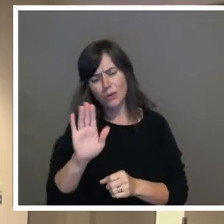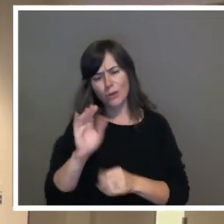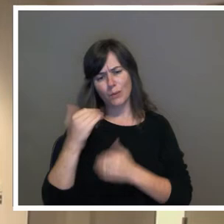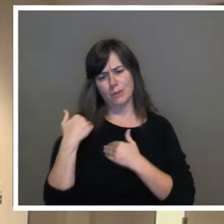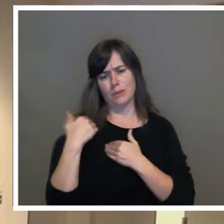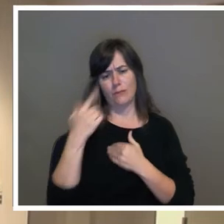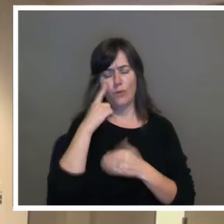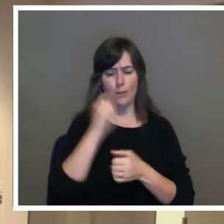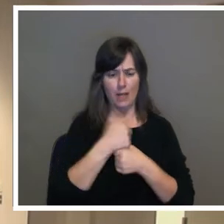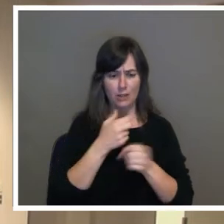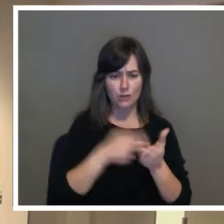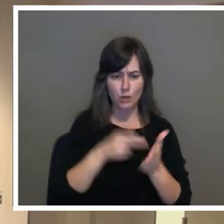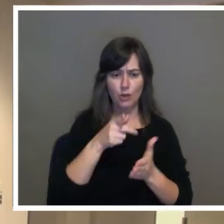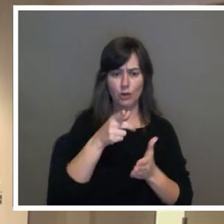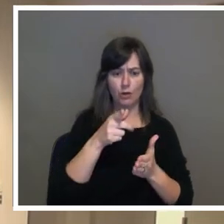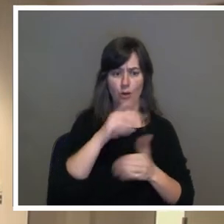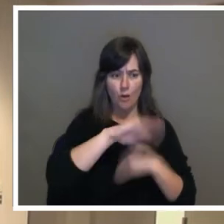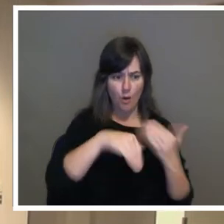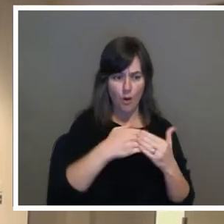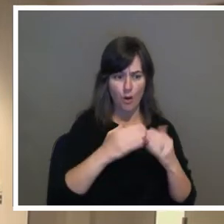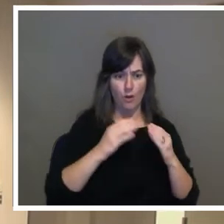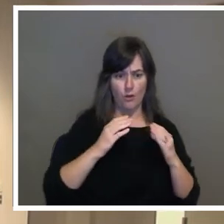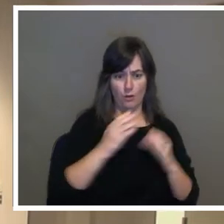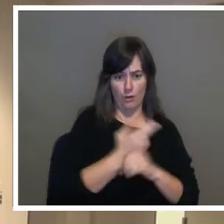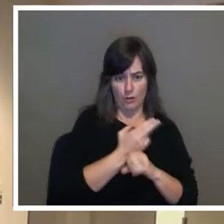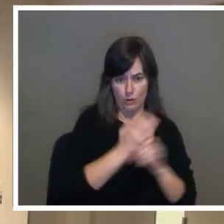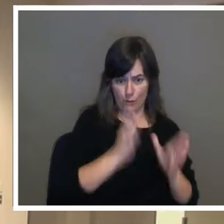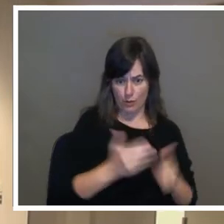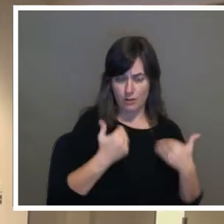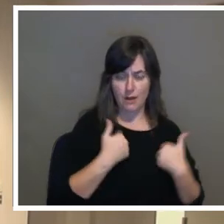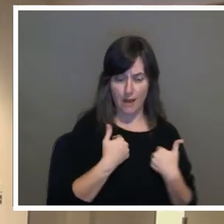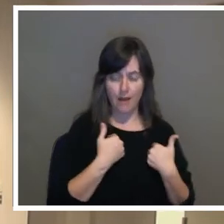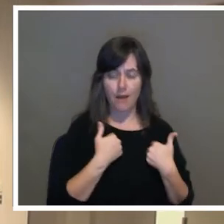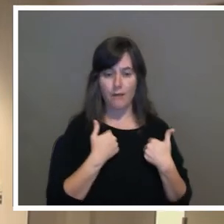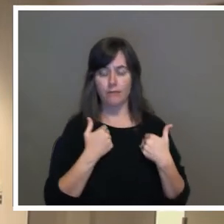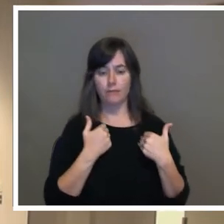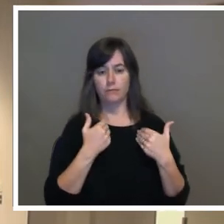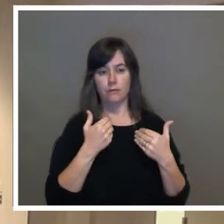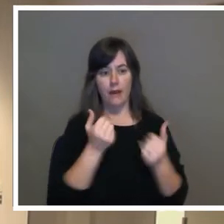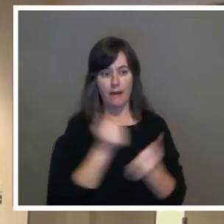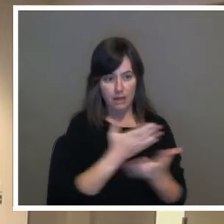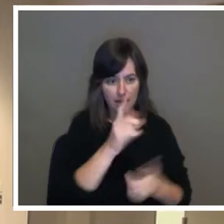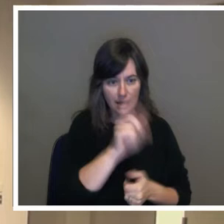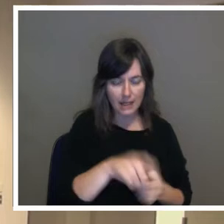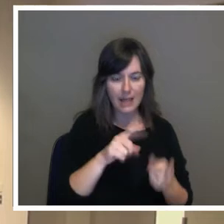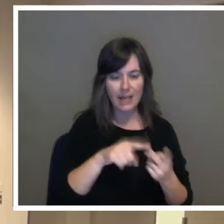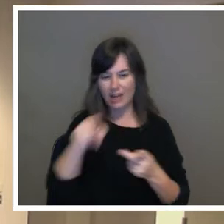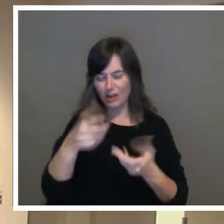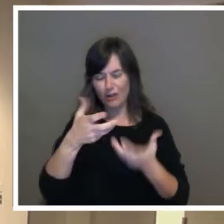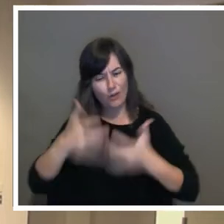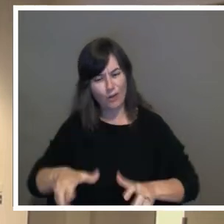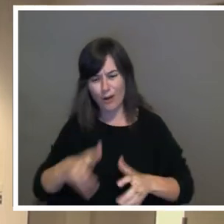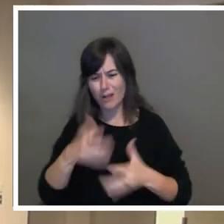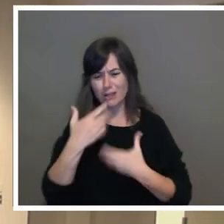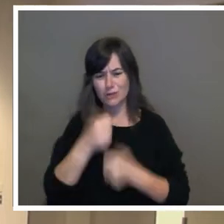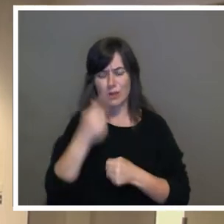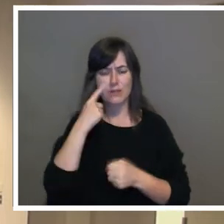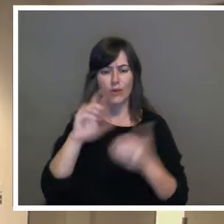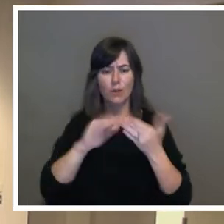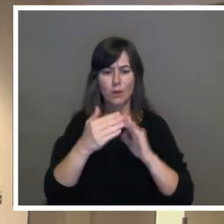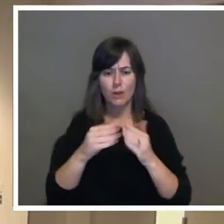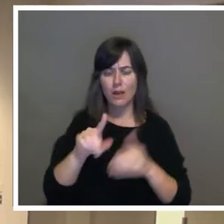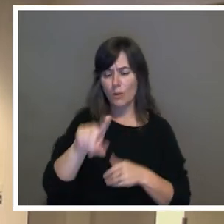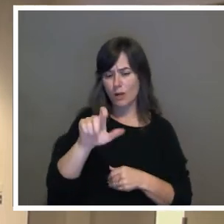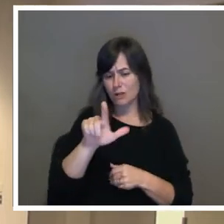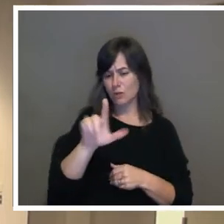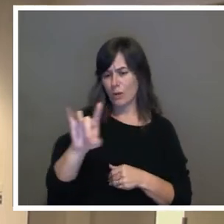themselves above board you all have lost the trust of the community and then 128 million that CPS had to pay to buy natural